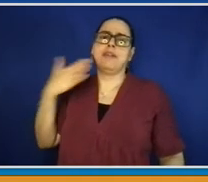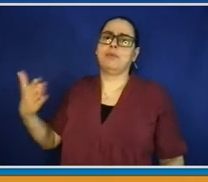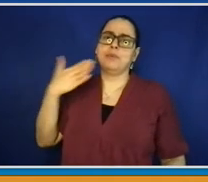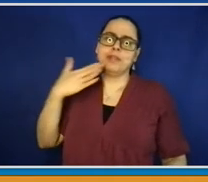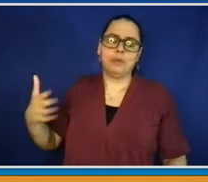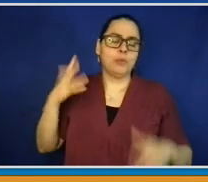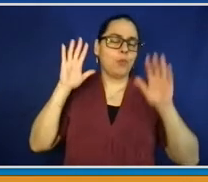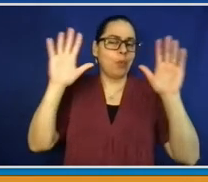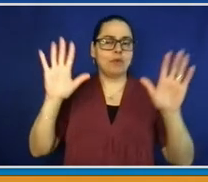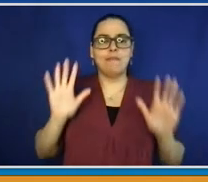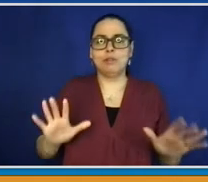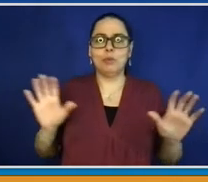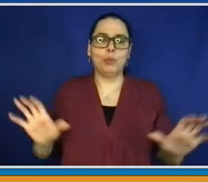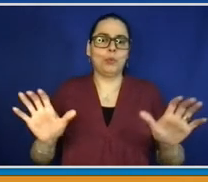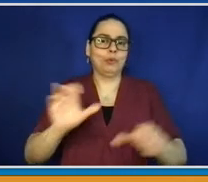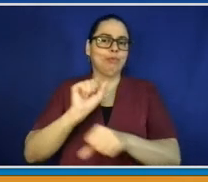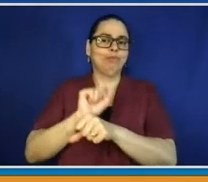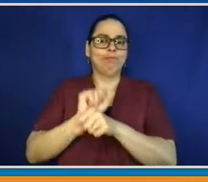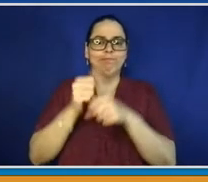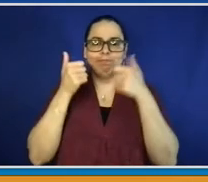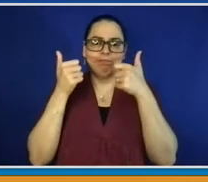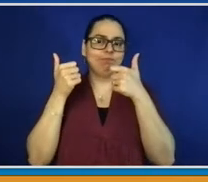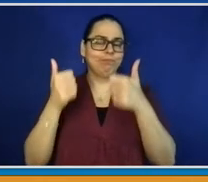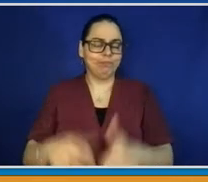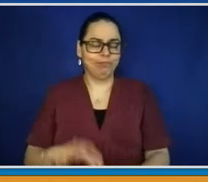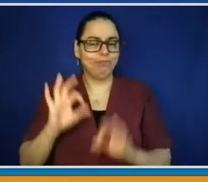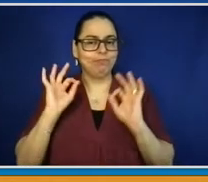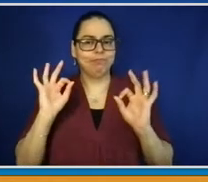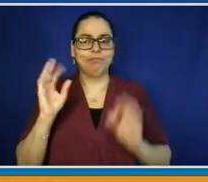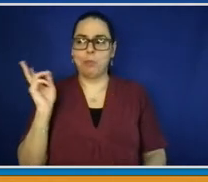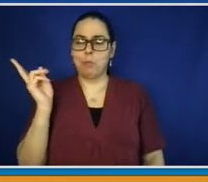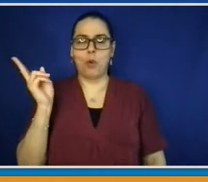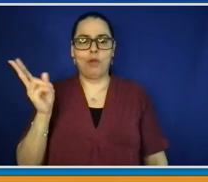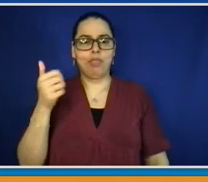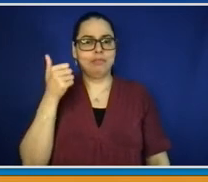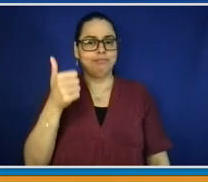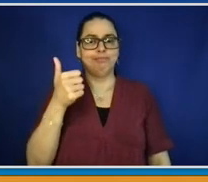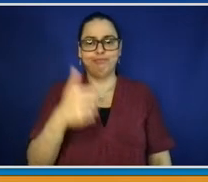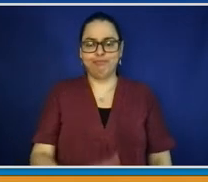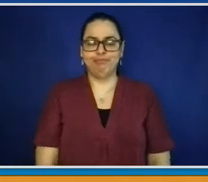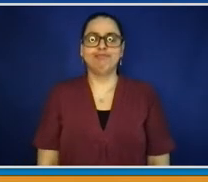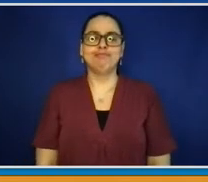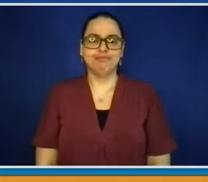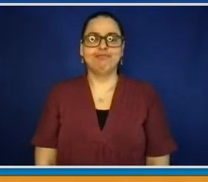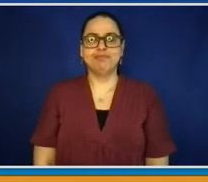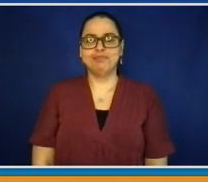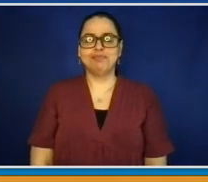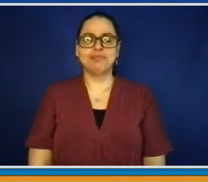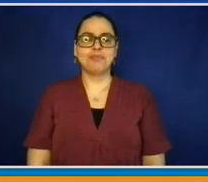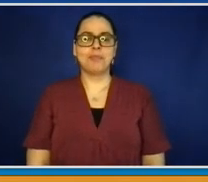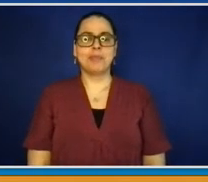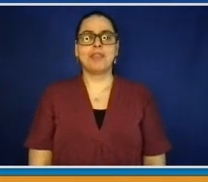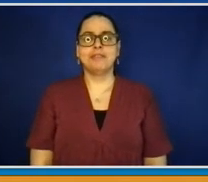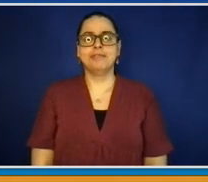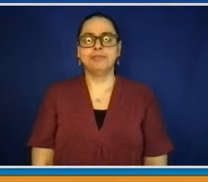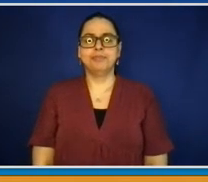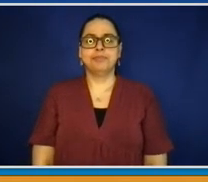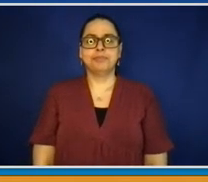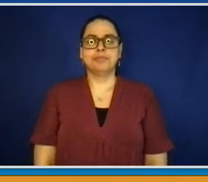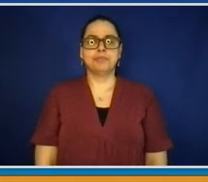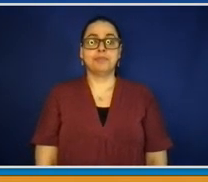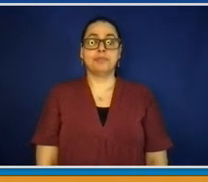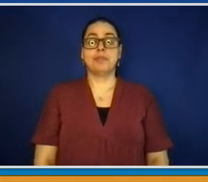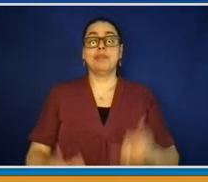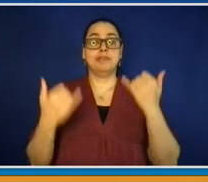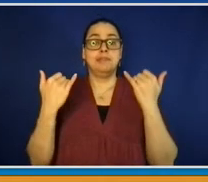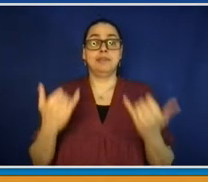the Executive Director of the White Plains bid, which stands for Business Improvement District. And we have, we're fortunate to have a bid in